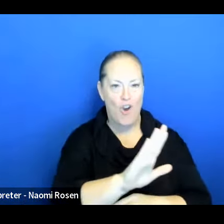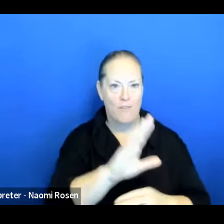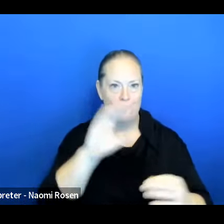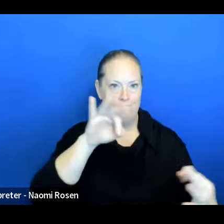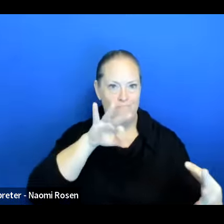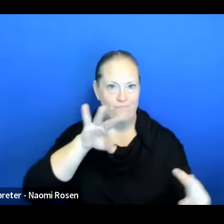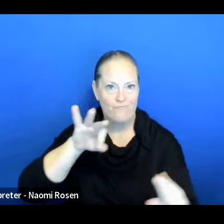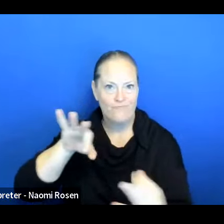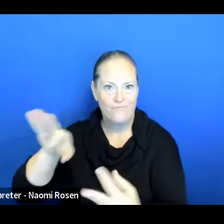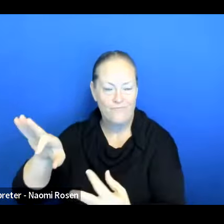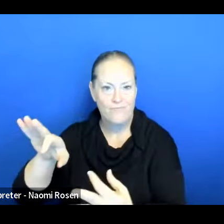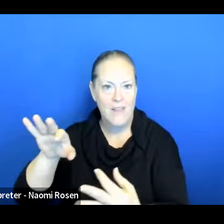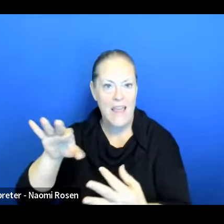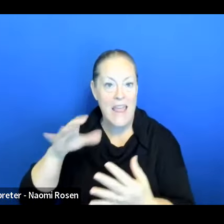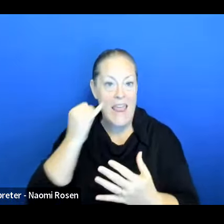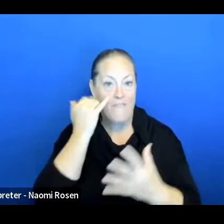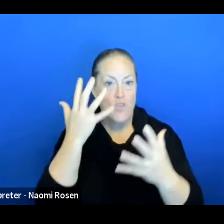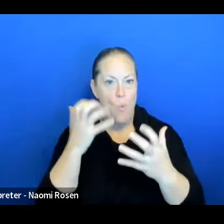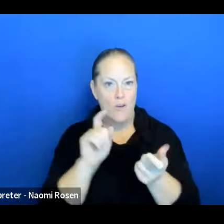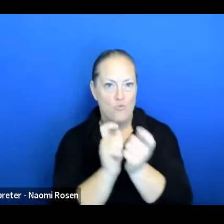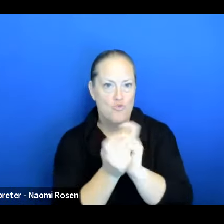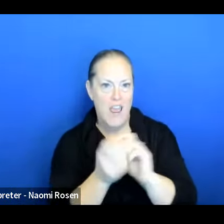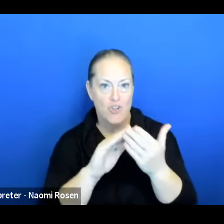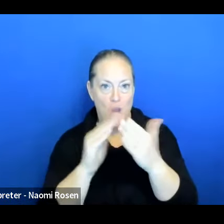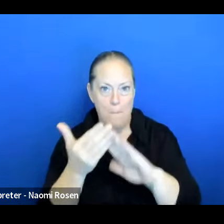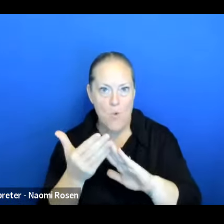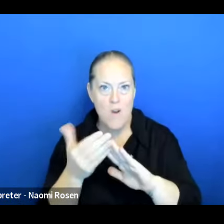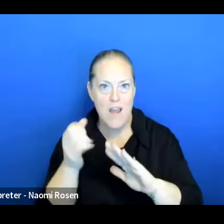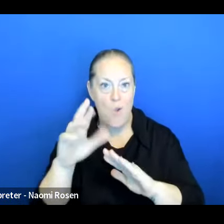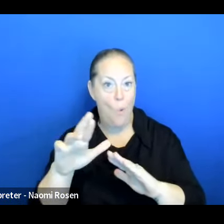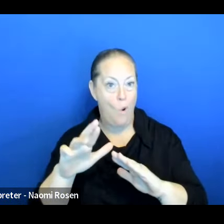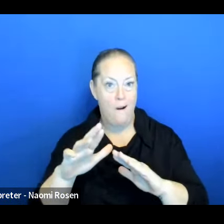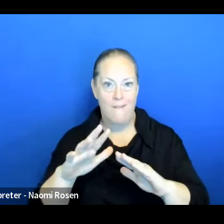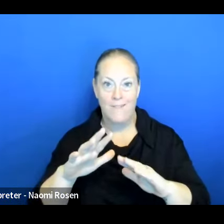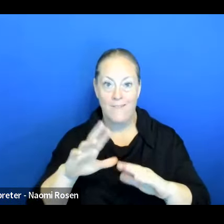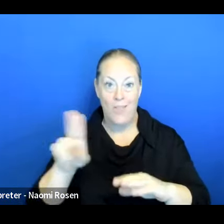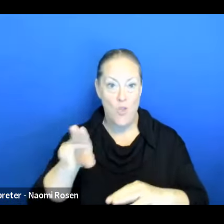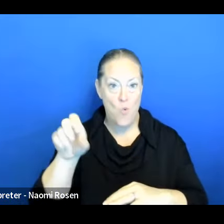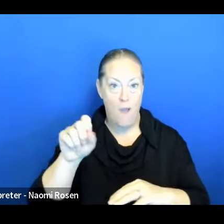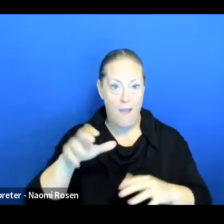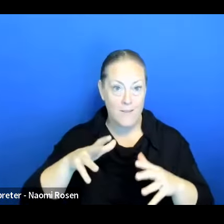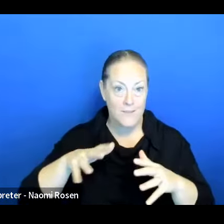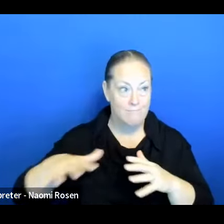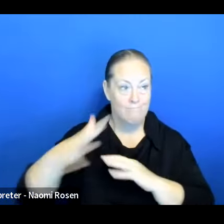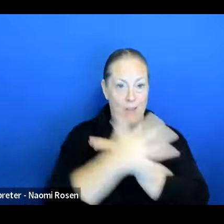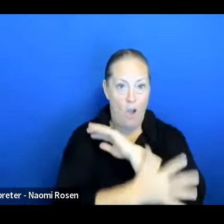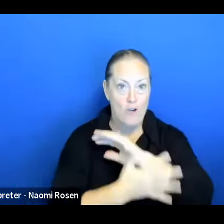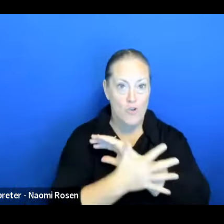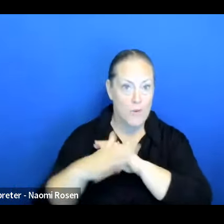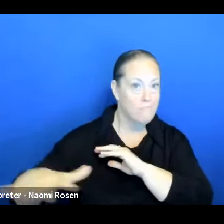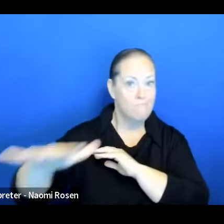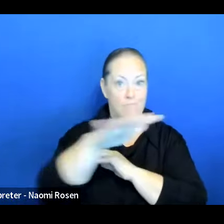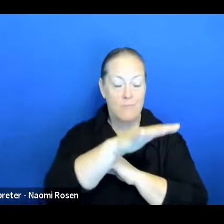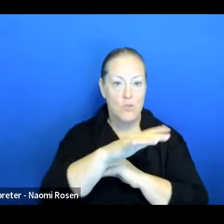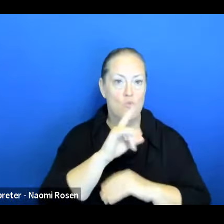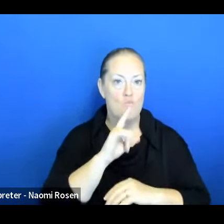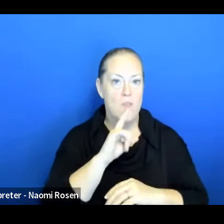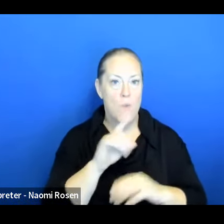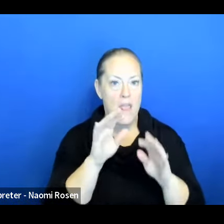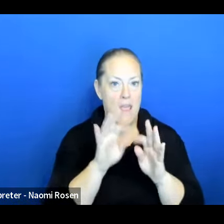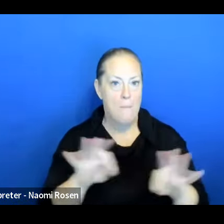and to change a community and a country. So it's very important. And from the youth perspective,